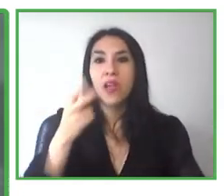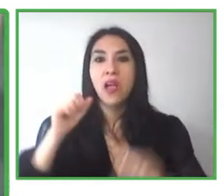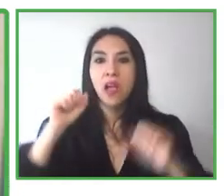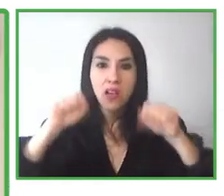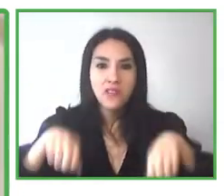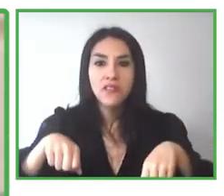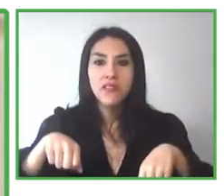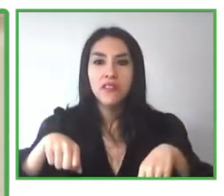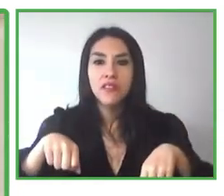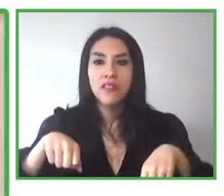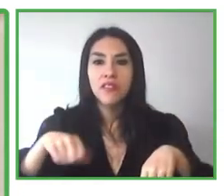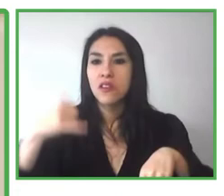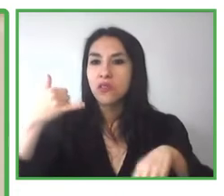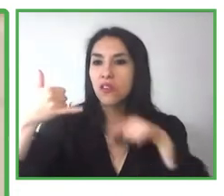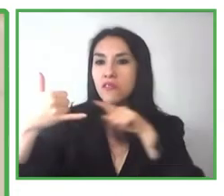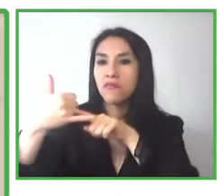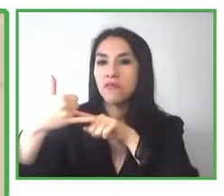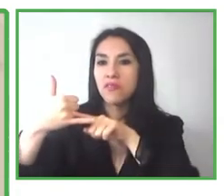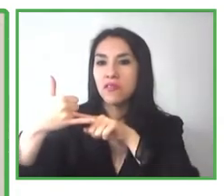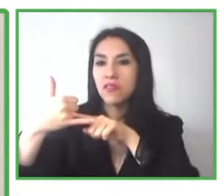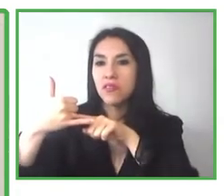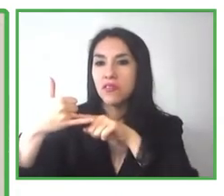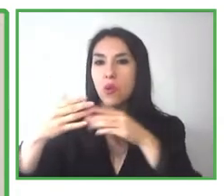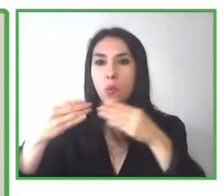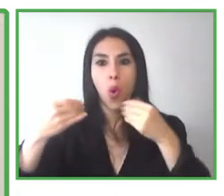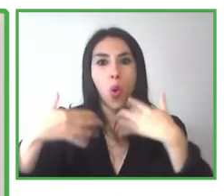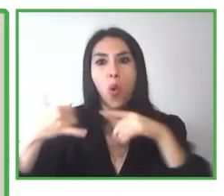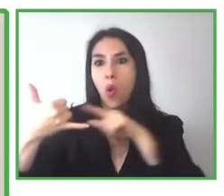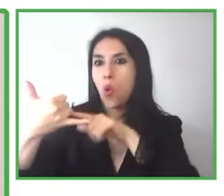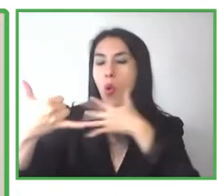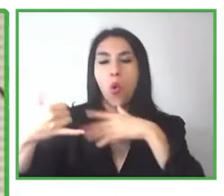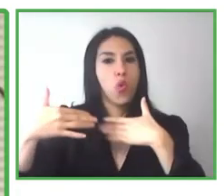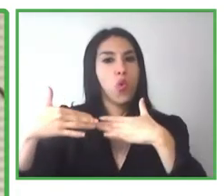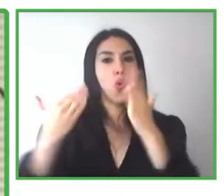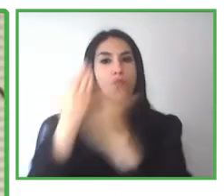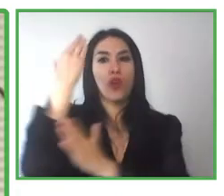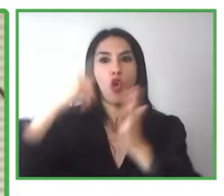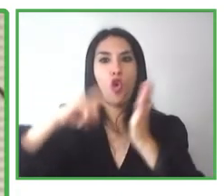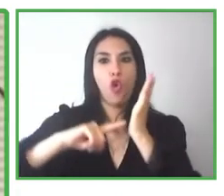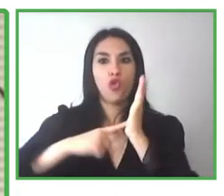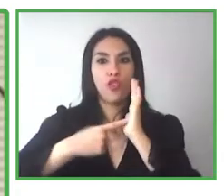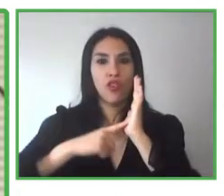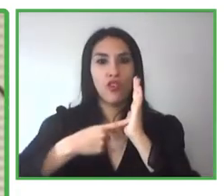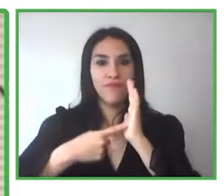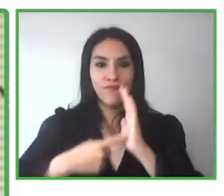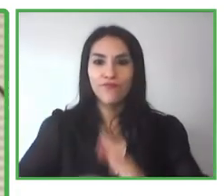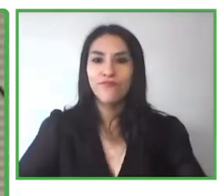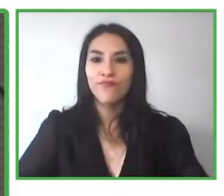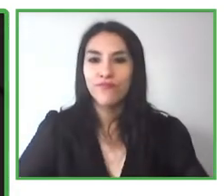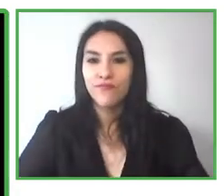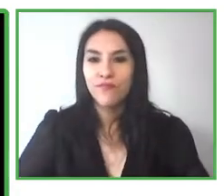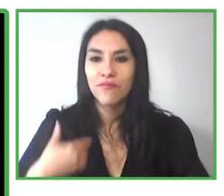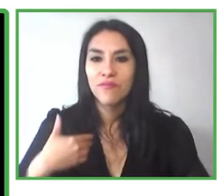into the right direction. And I hope we continue going towards that direction for many years.